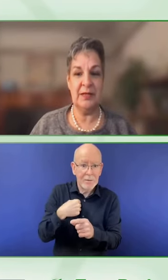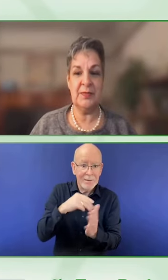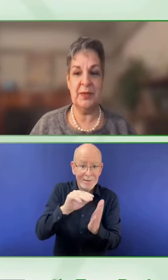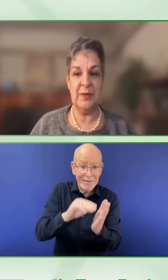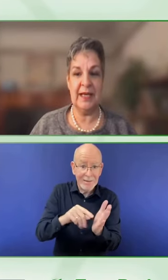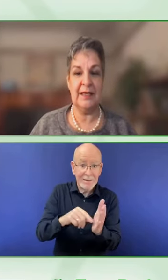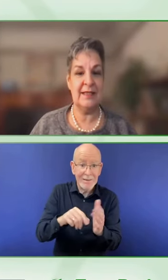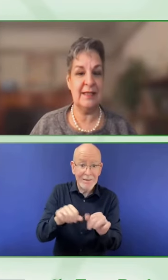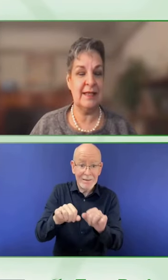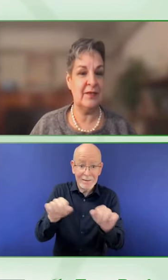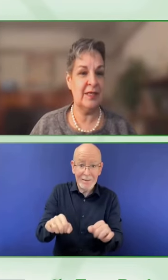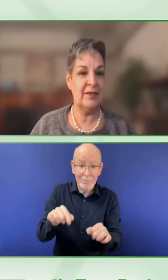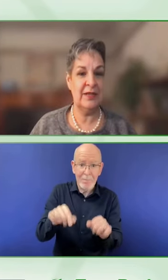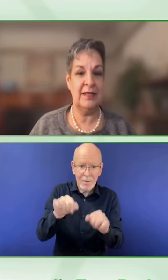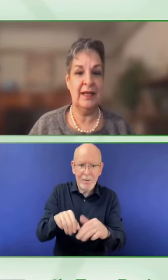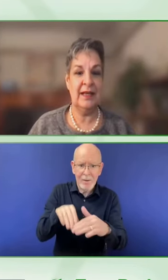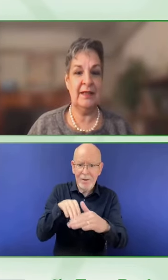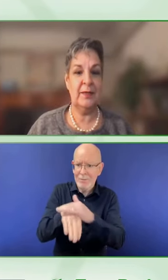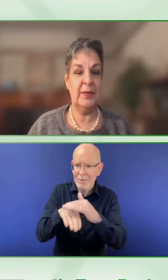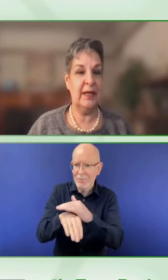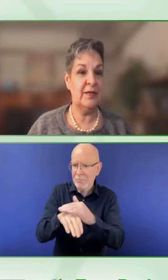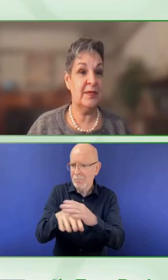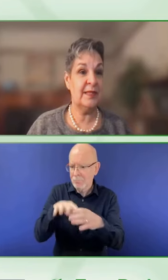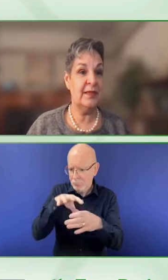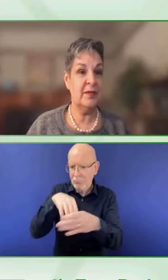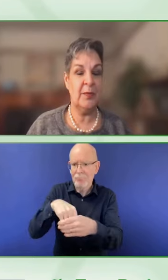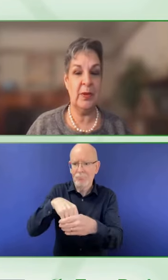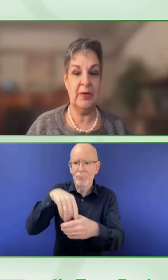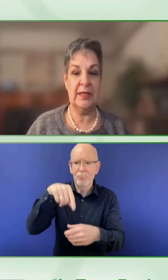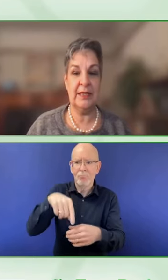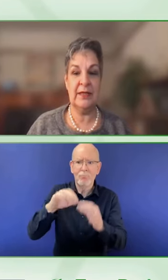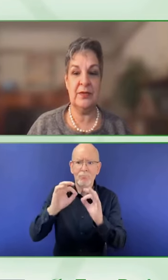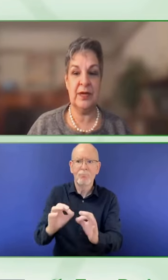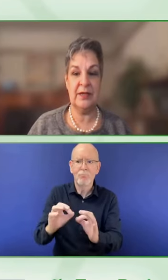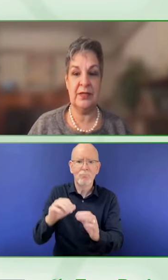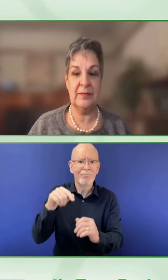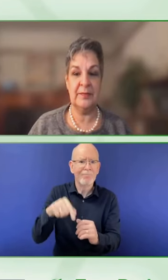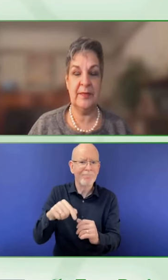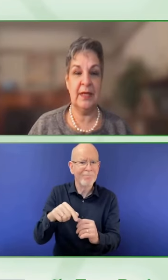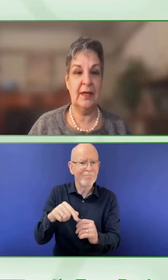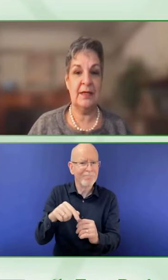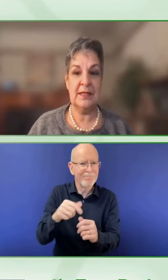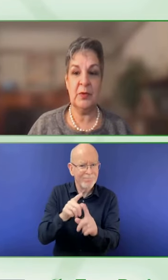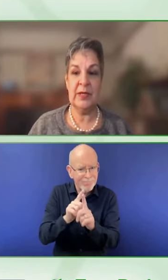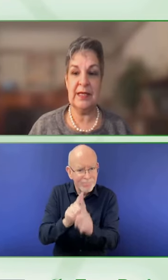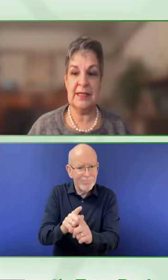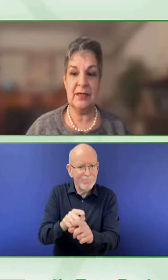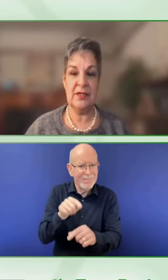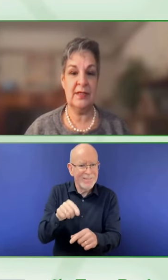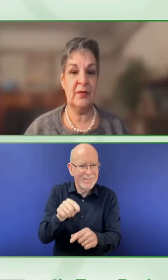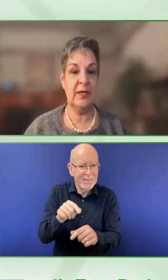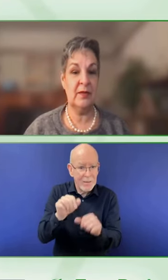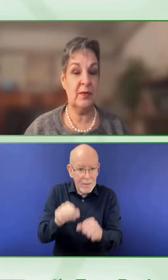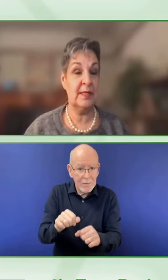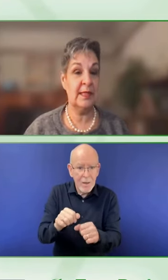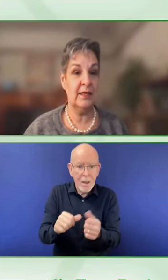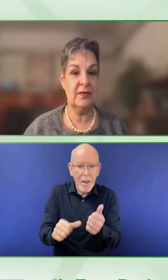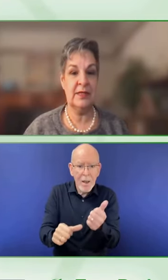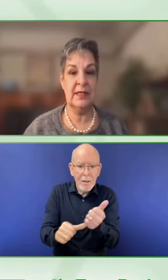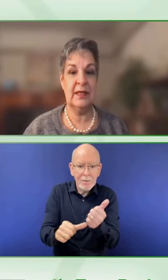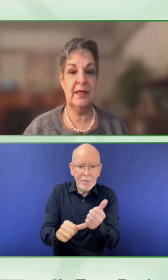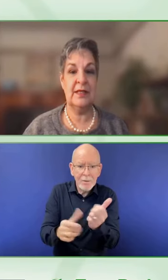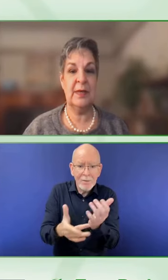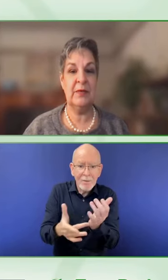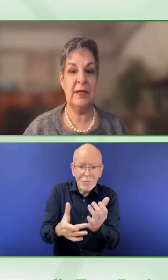often multiple WCAG success criteria that apply to a single component and interaction. Some organizations create their own